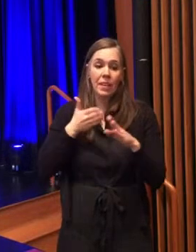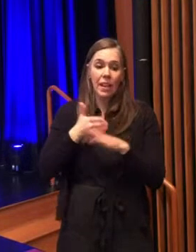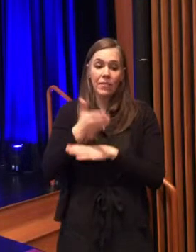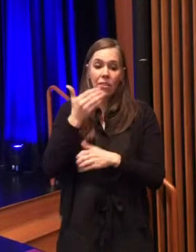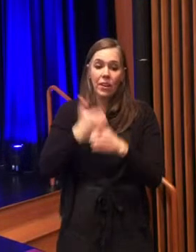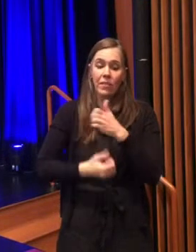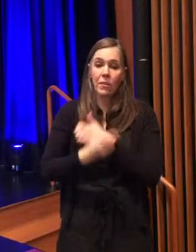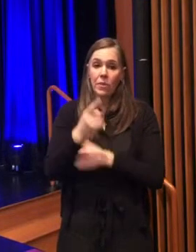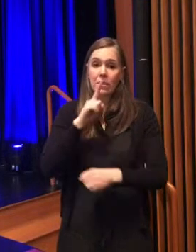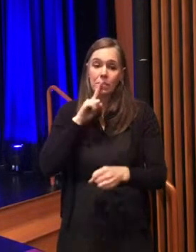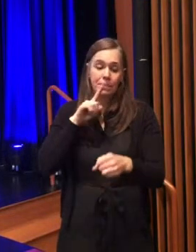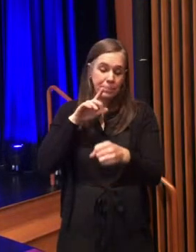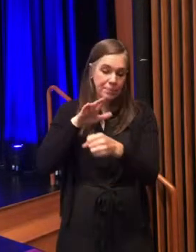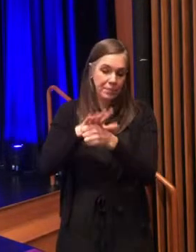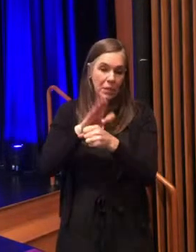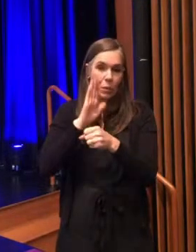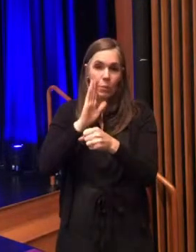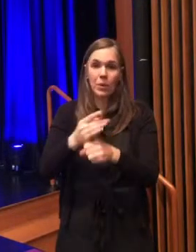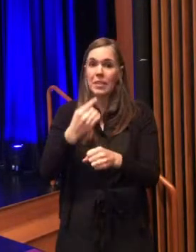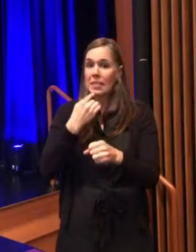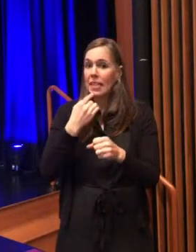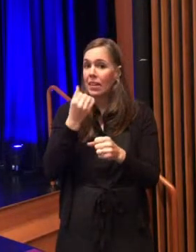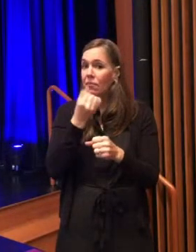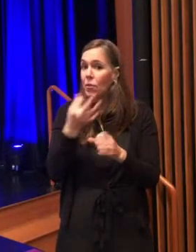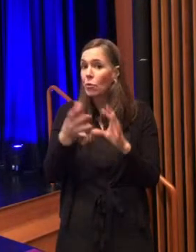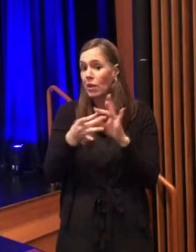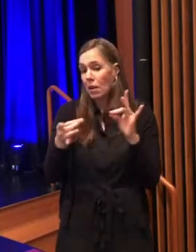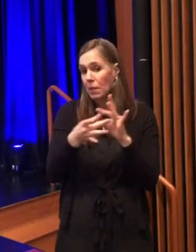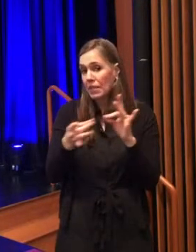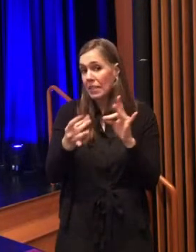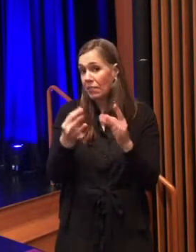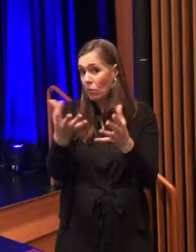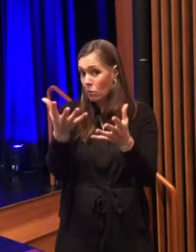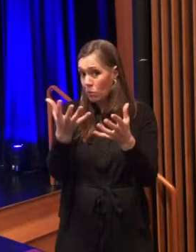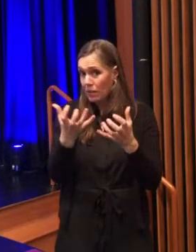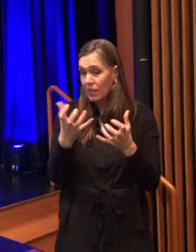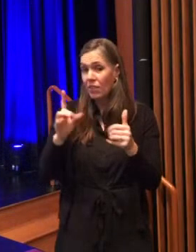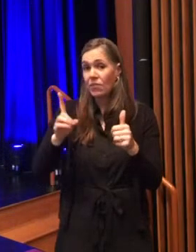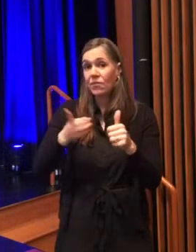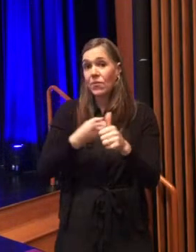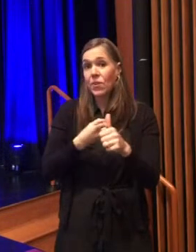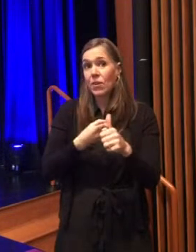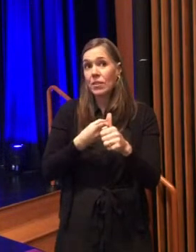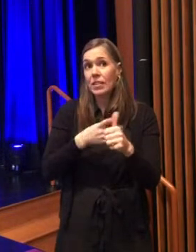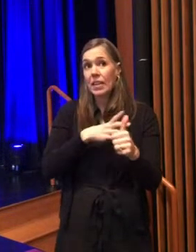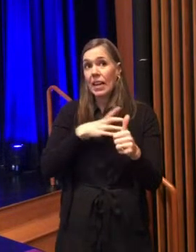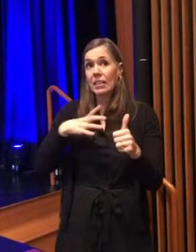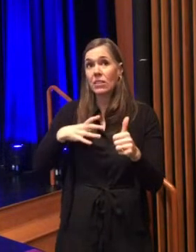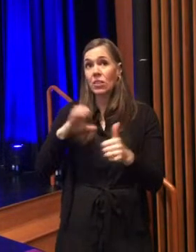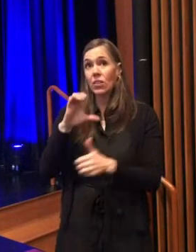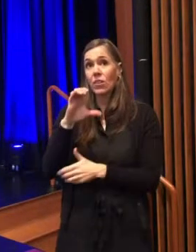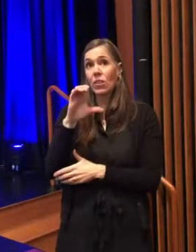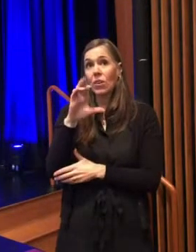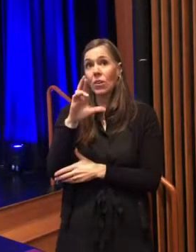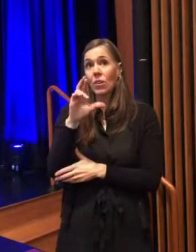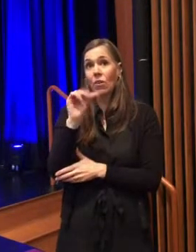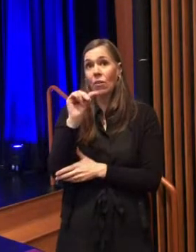everyone is sworn in have an opportunity to say a few marks if you would like so first i would like to call councilor craig